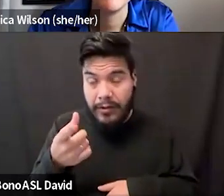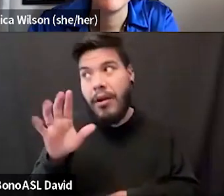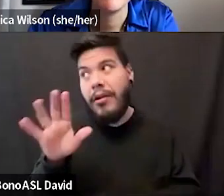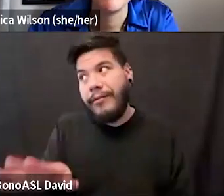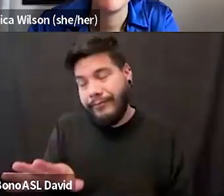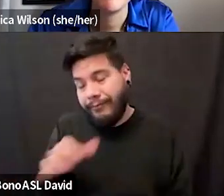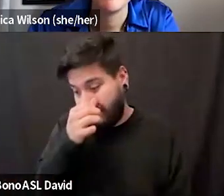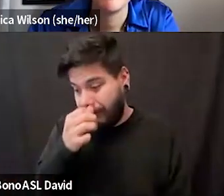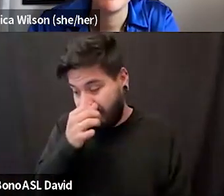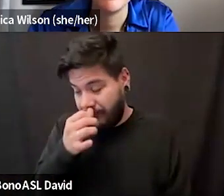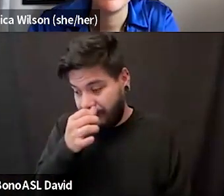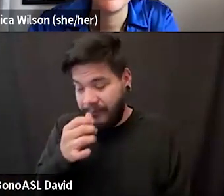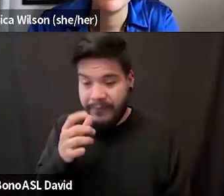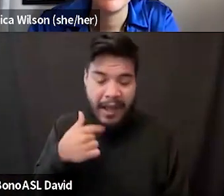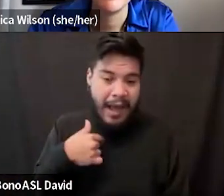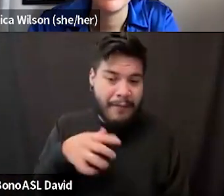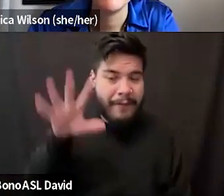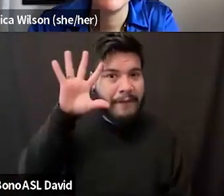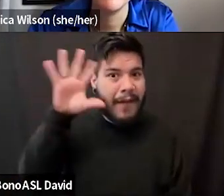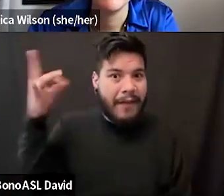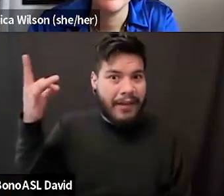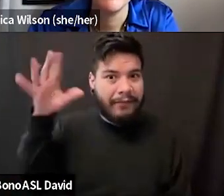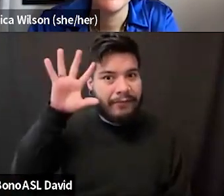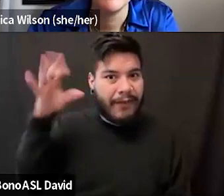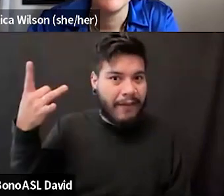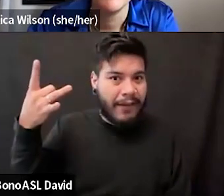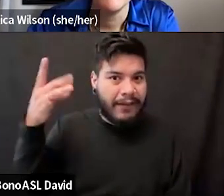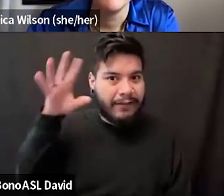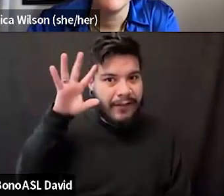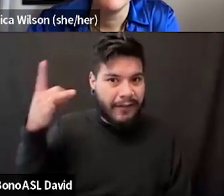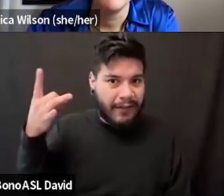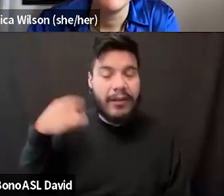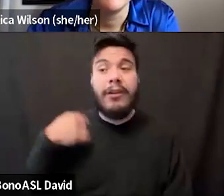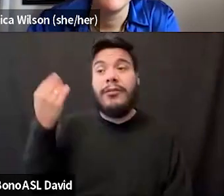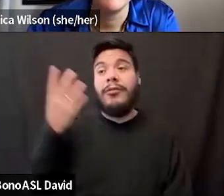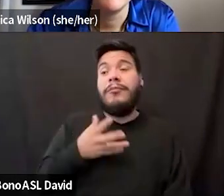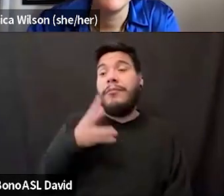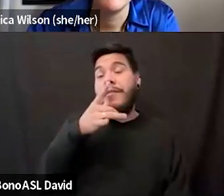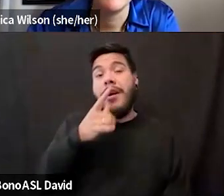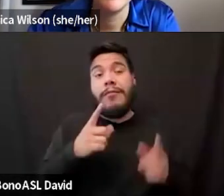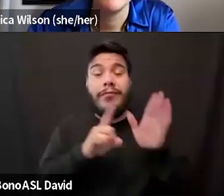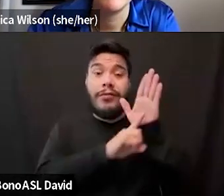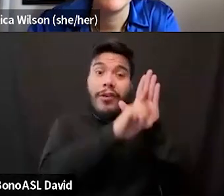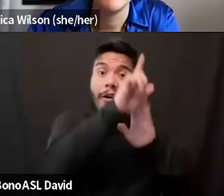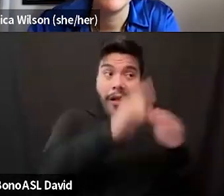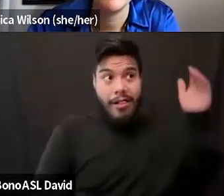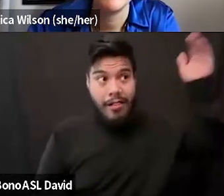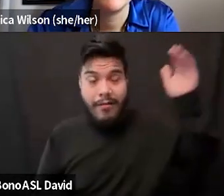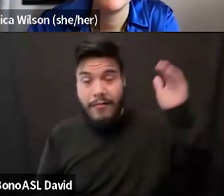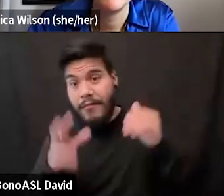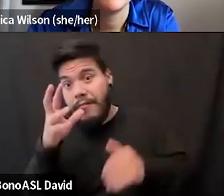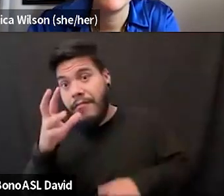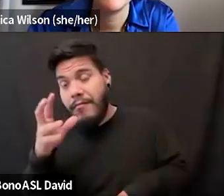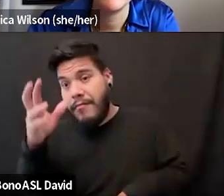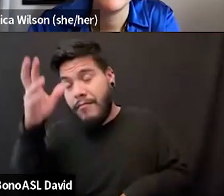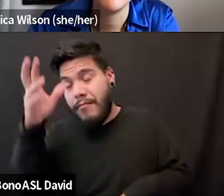I'm, uh, about five, eight. I've always been tall. My dad is tall. My mom is tall. So at the age of two, I was